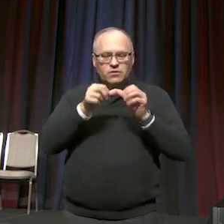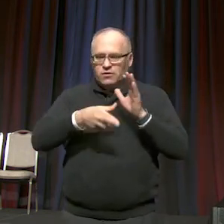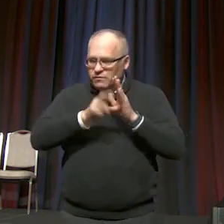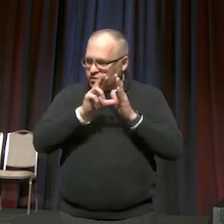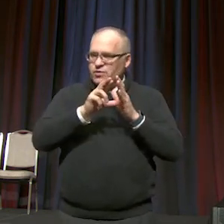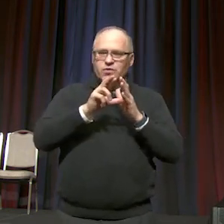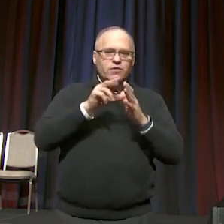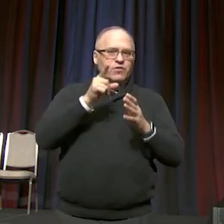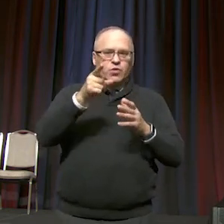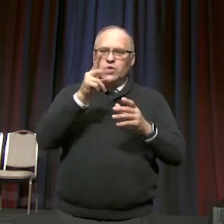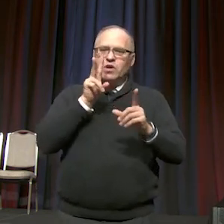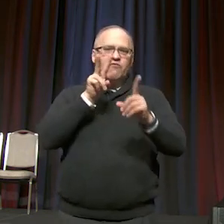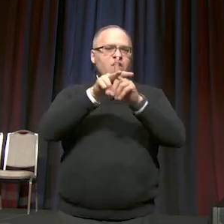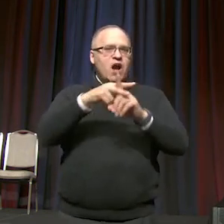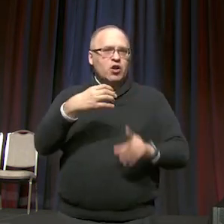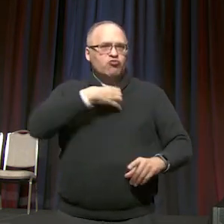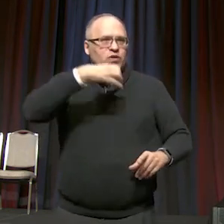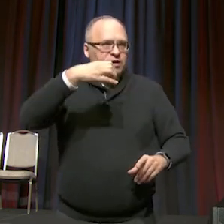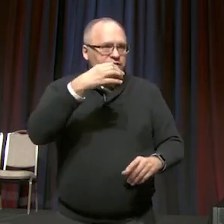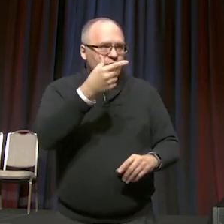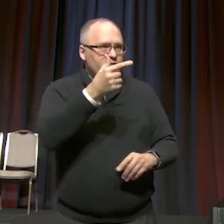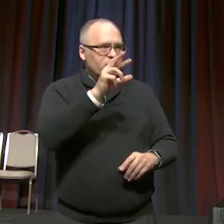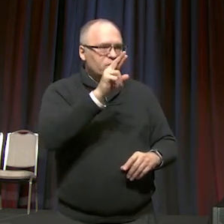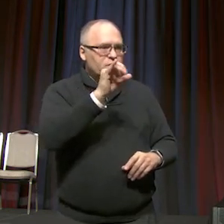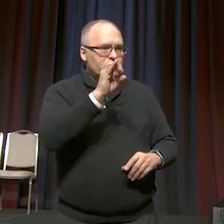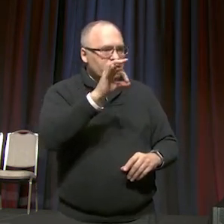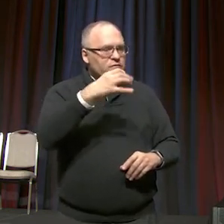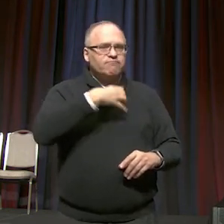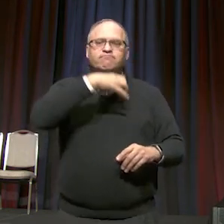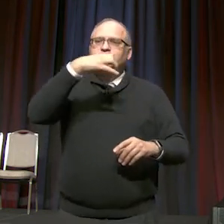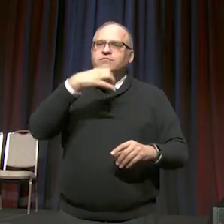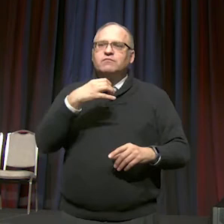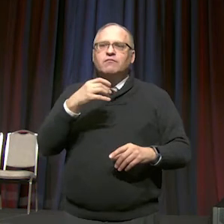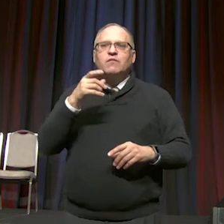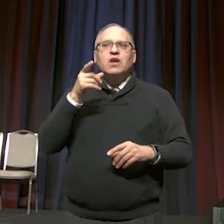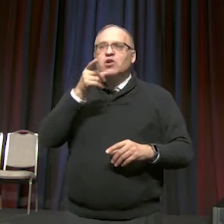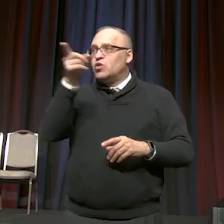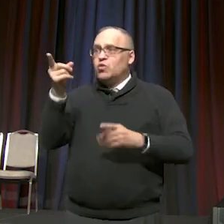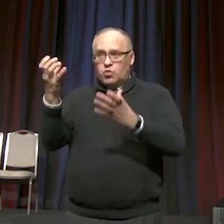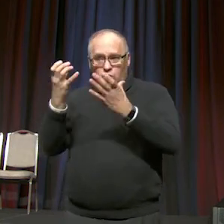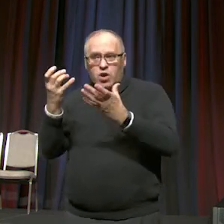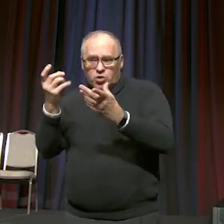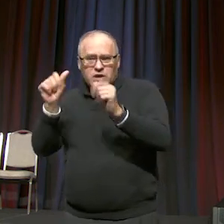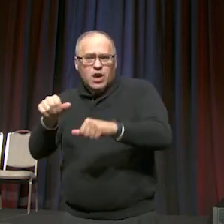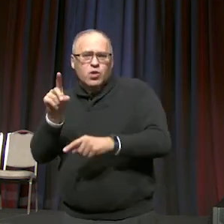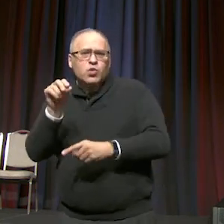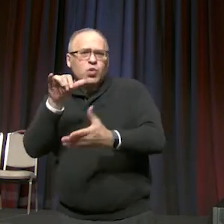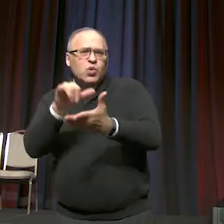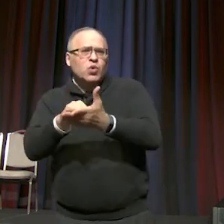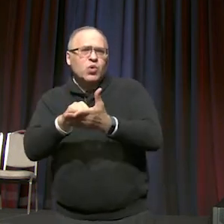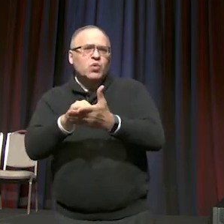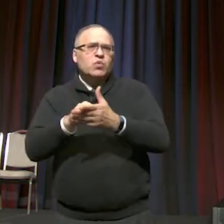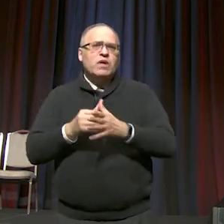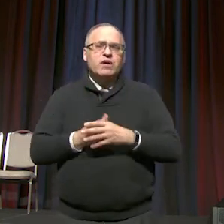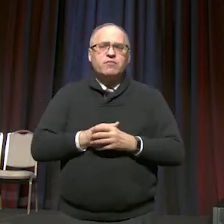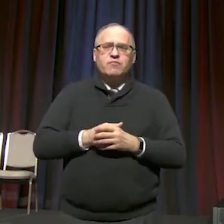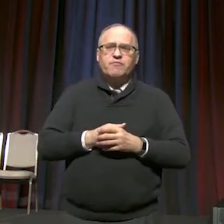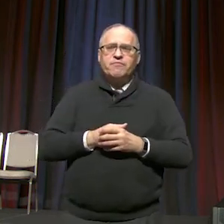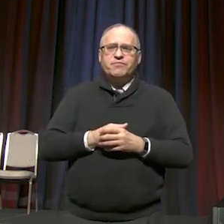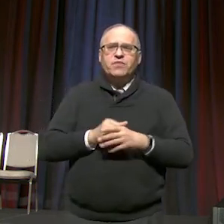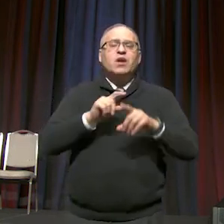If you want to file a brief, you do that. If others want to file a brief, if you want to ask for an oral hearing, you can.